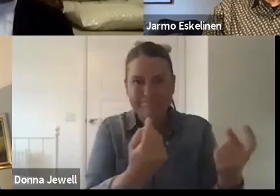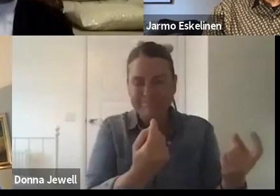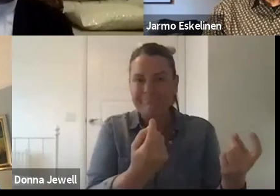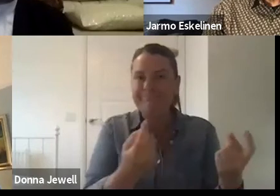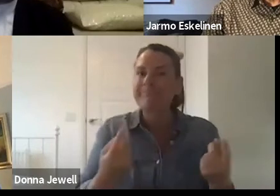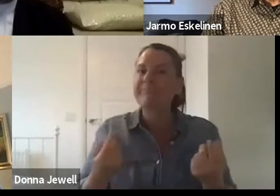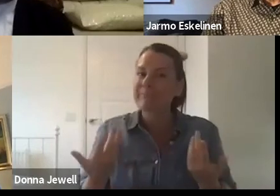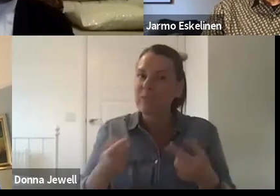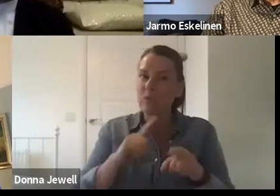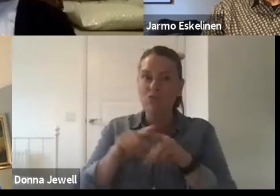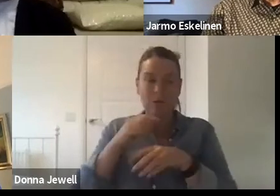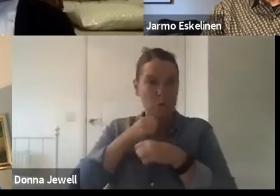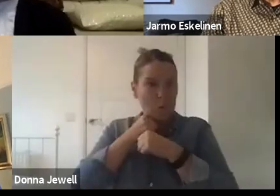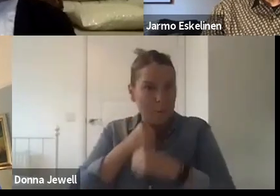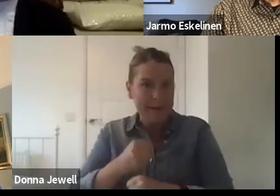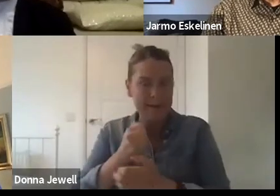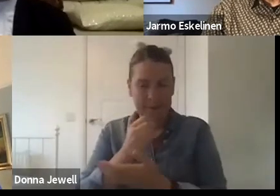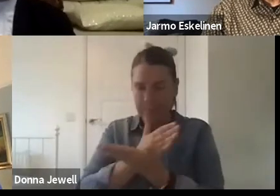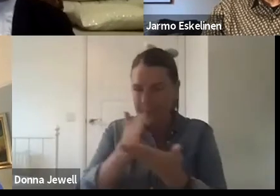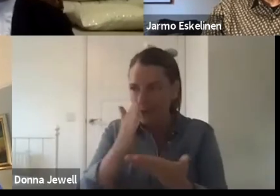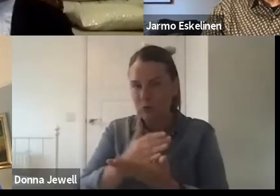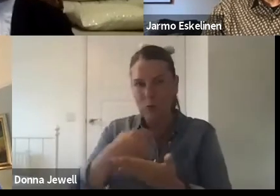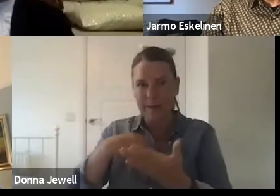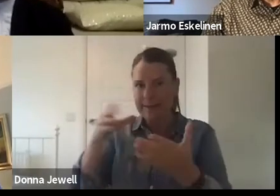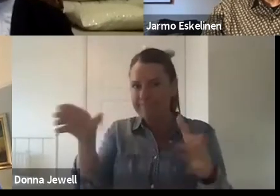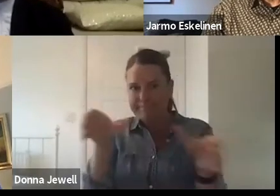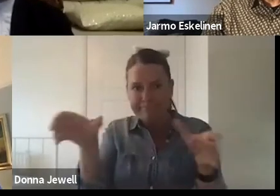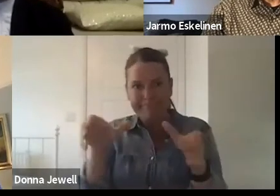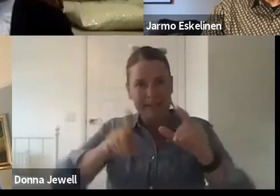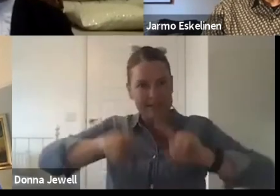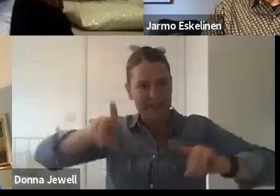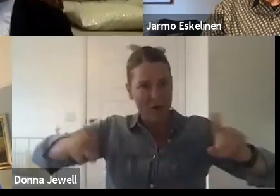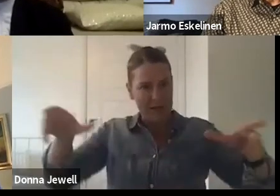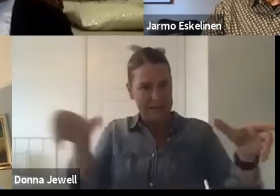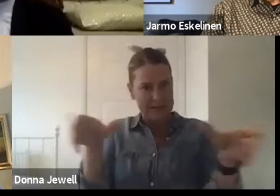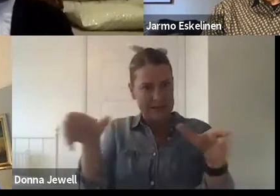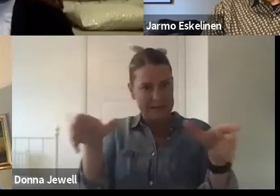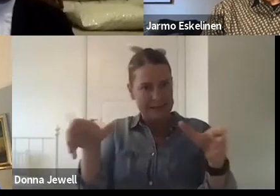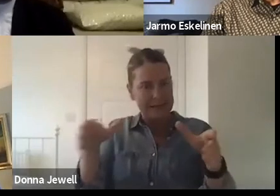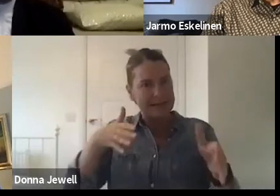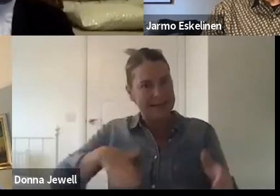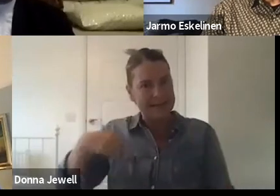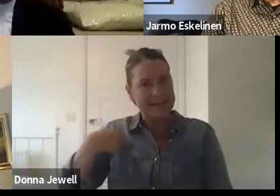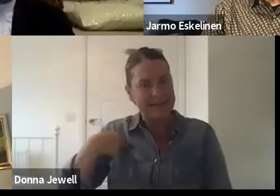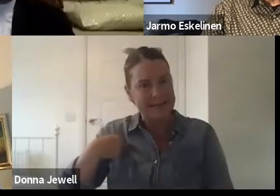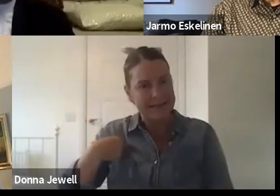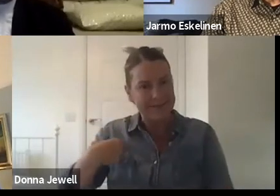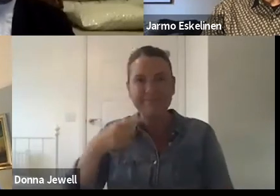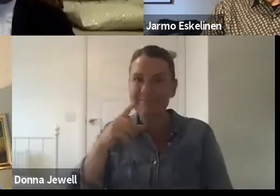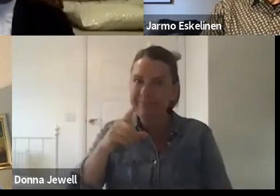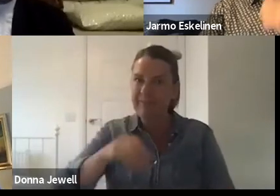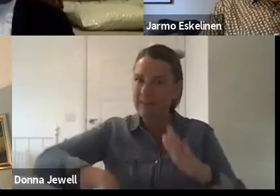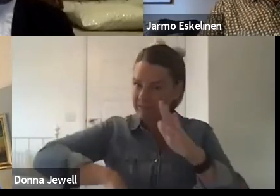commitment to a greater diversity in a very visible way. But the need to do that across the piece, and